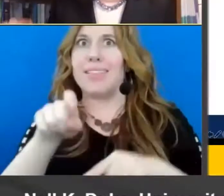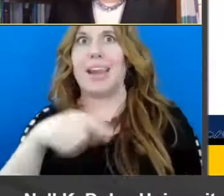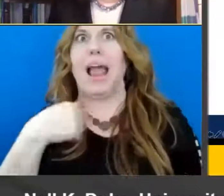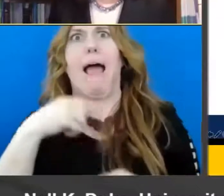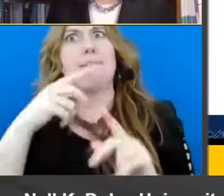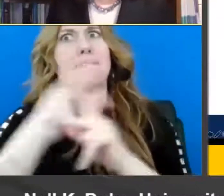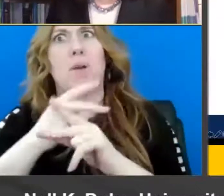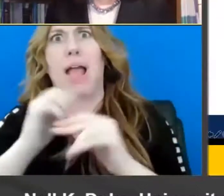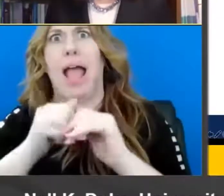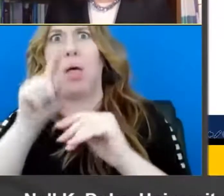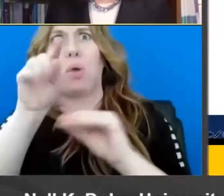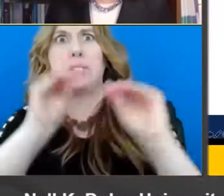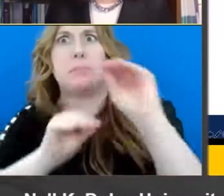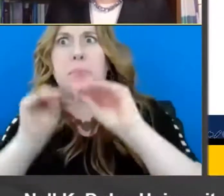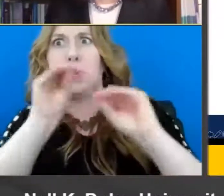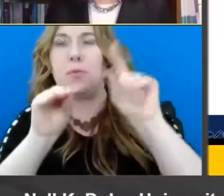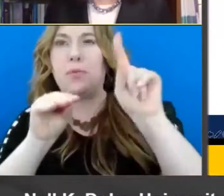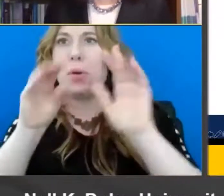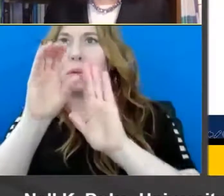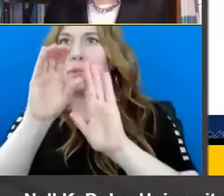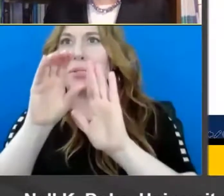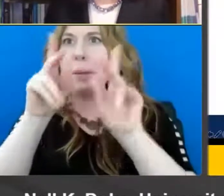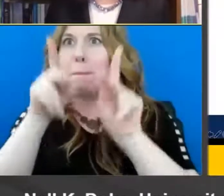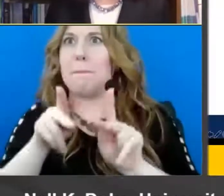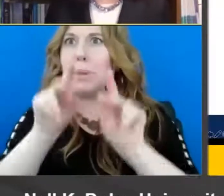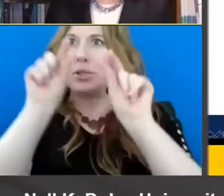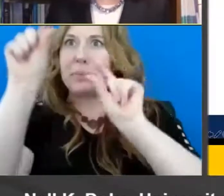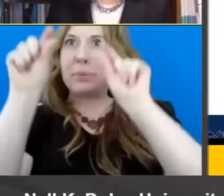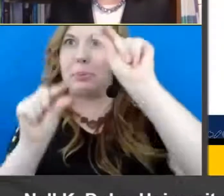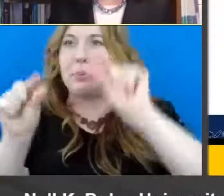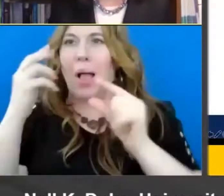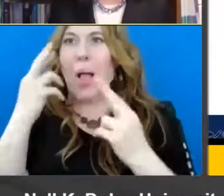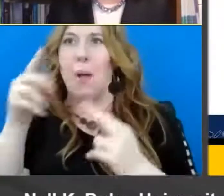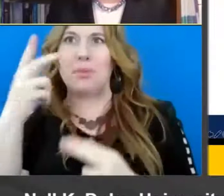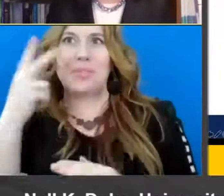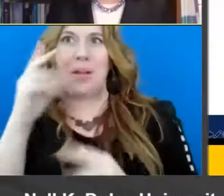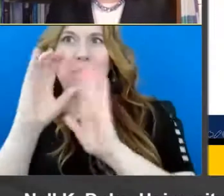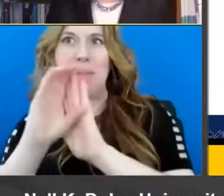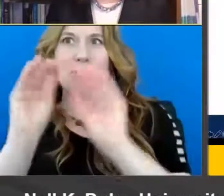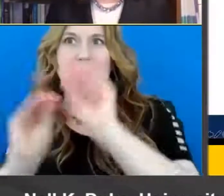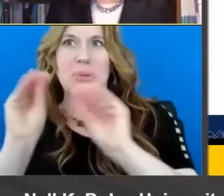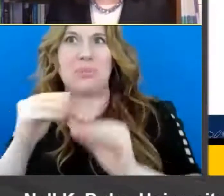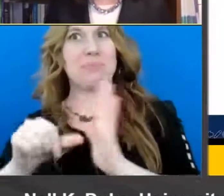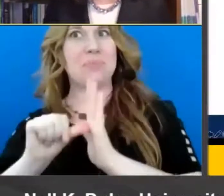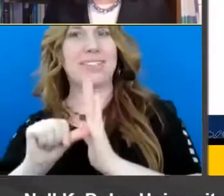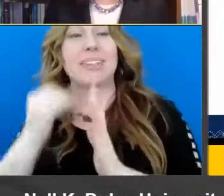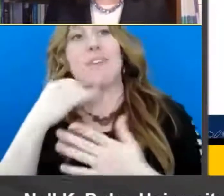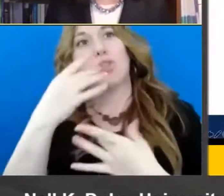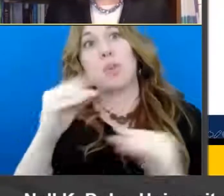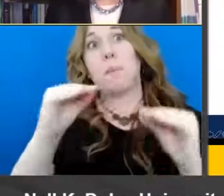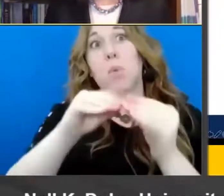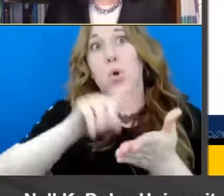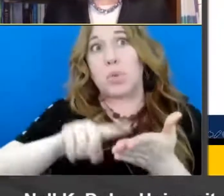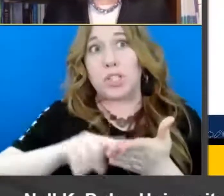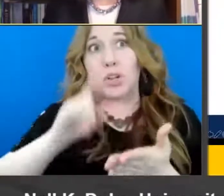little people move so hopefully you saw that and we're impressed okay um if you're interested in reading more research in the area of differentiation and